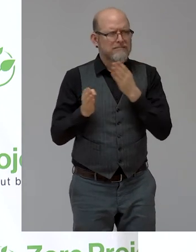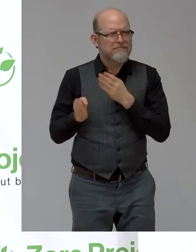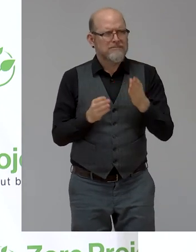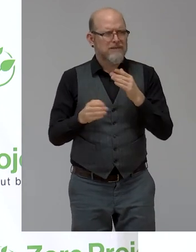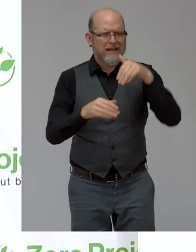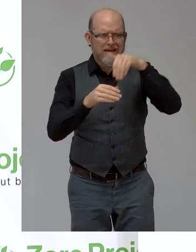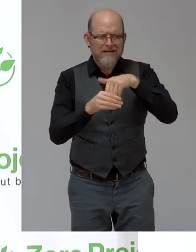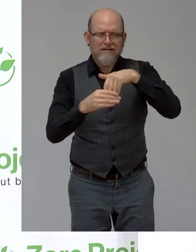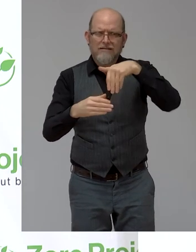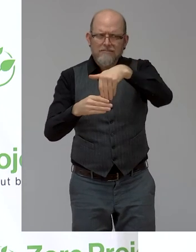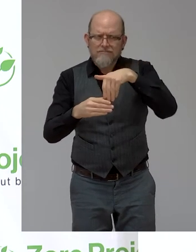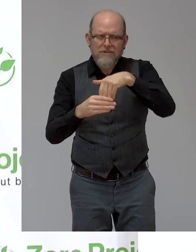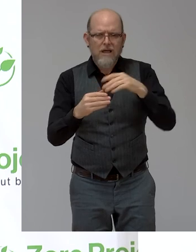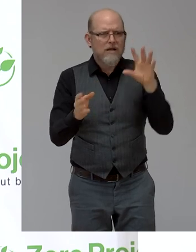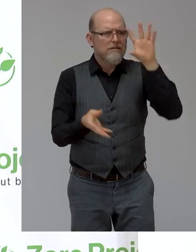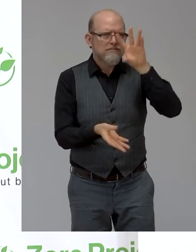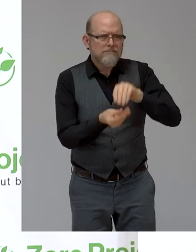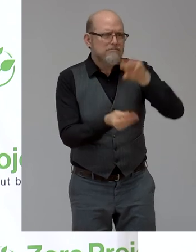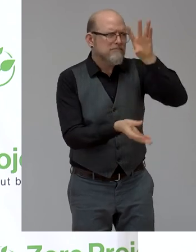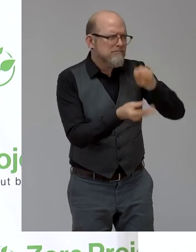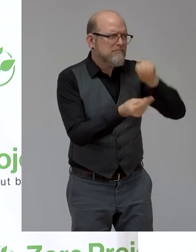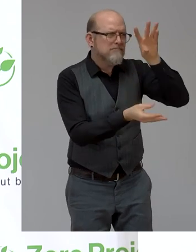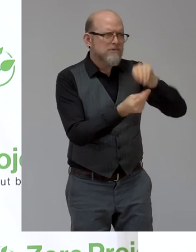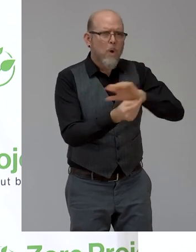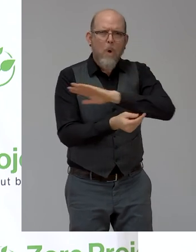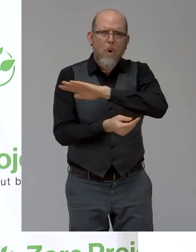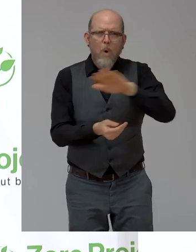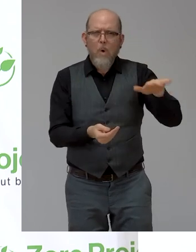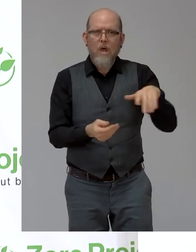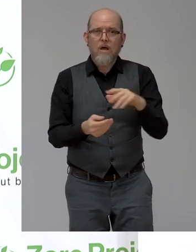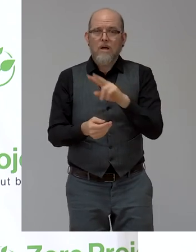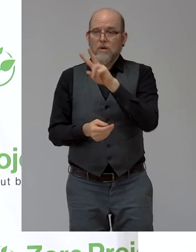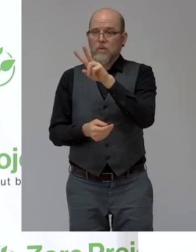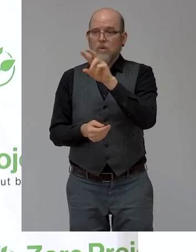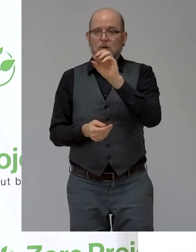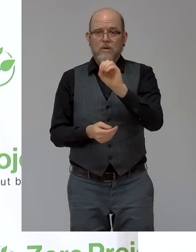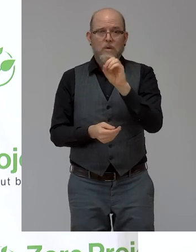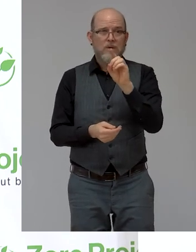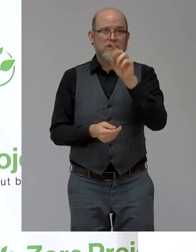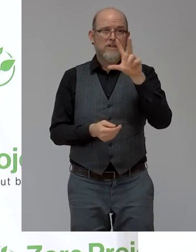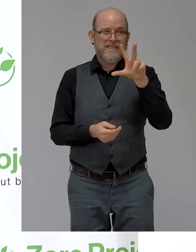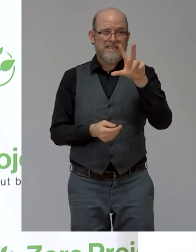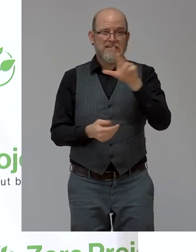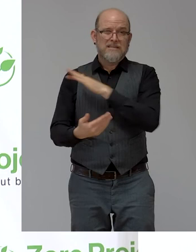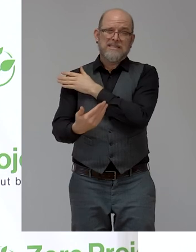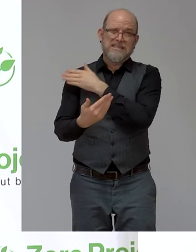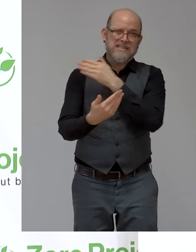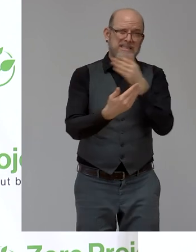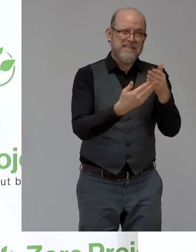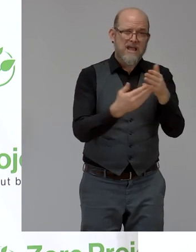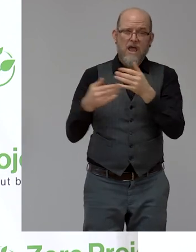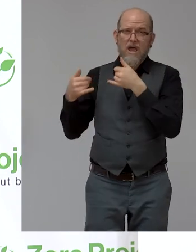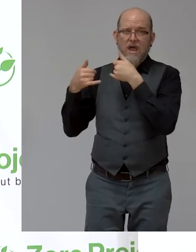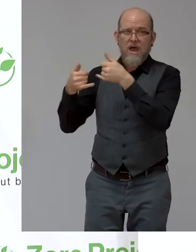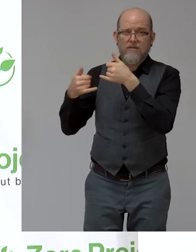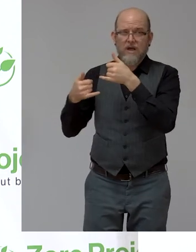beginning of the project, all the projects that we have awarded, all shortlisted projects. So everything